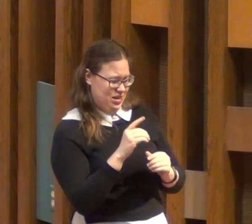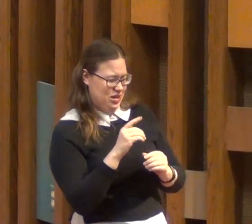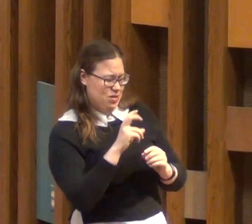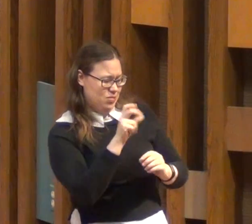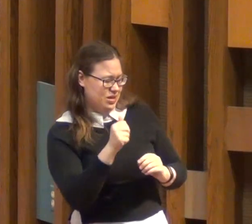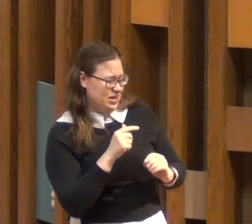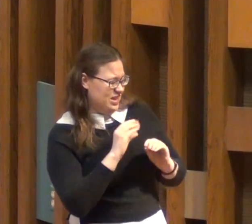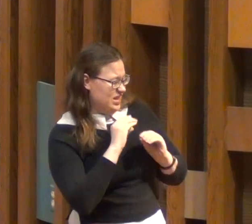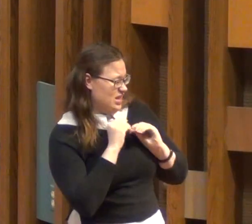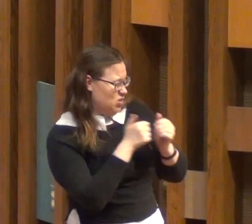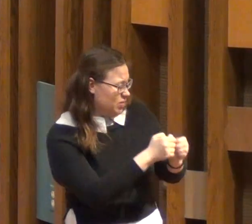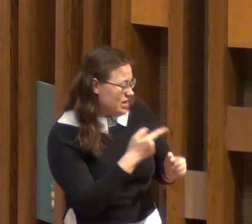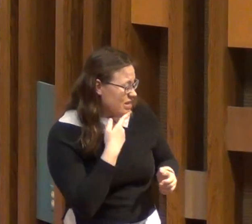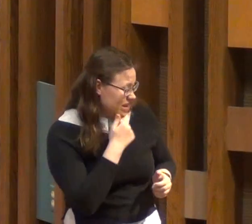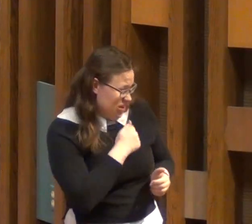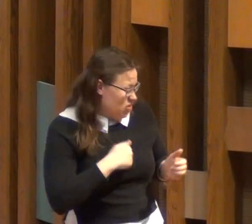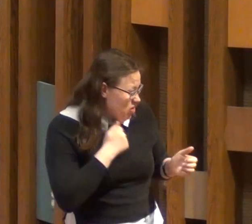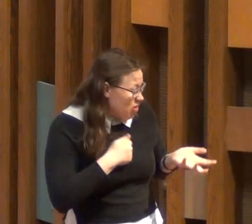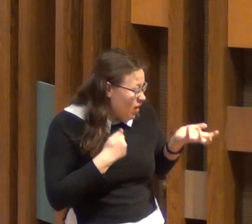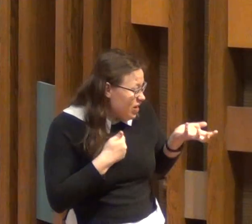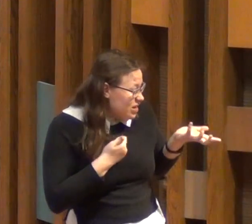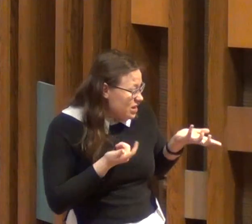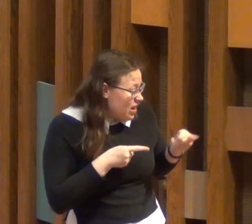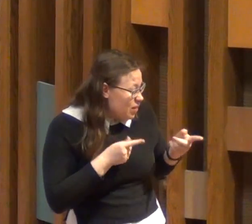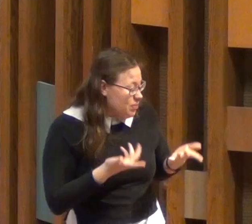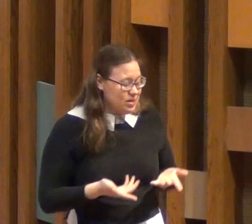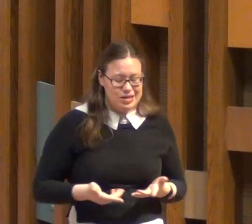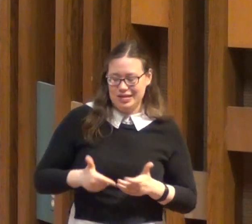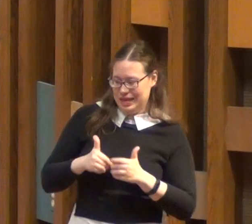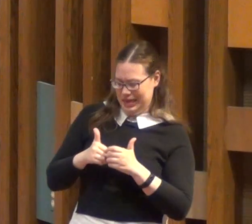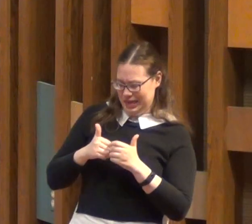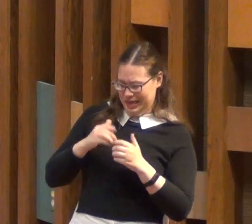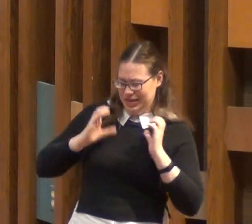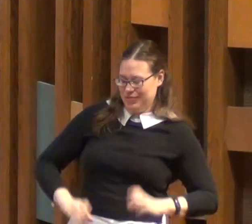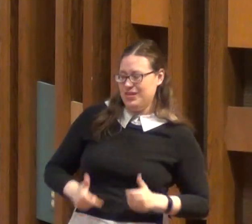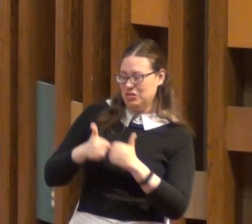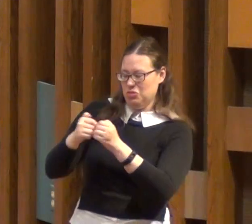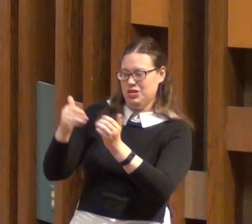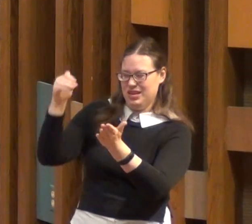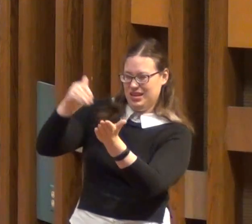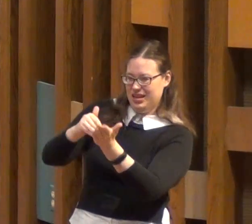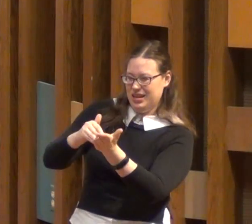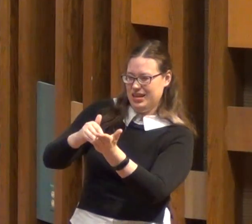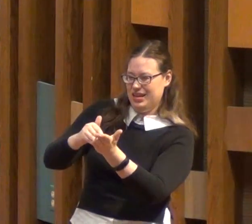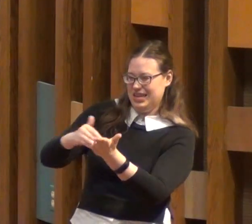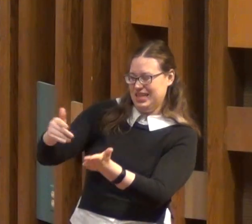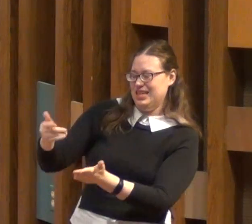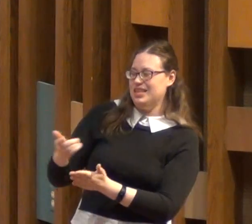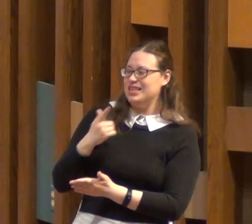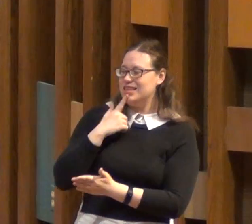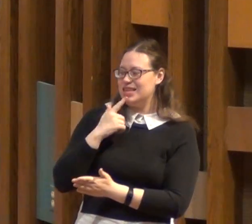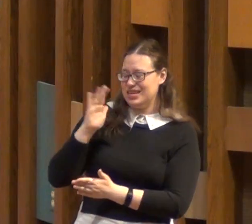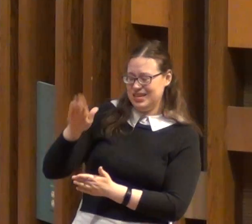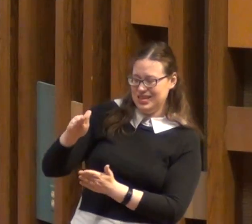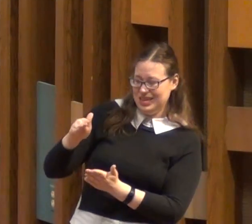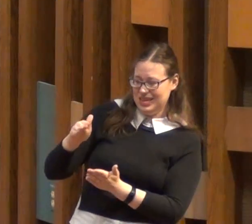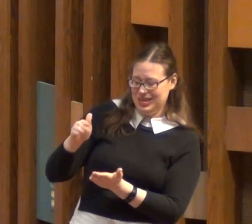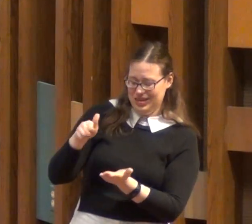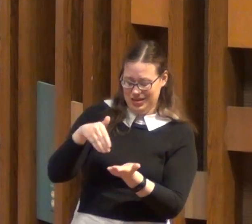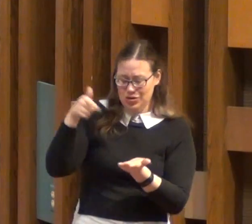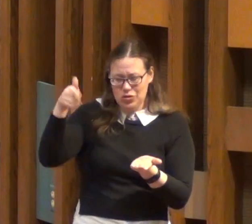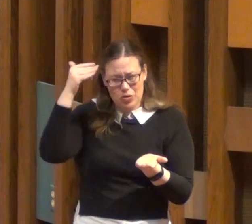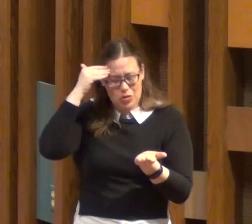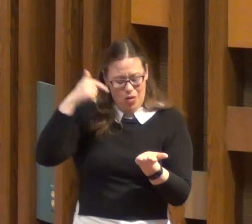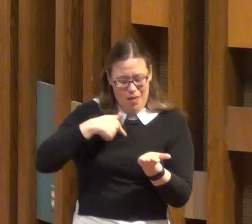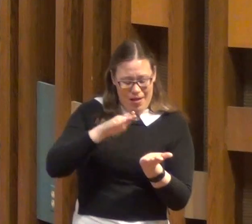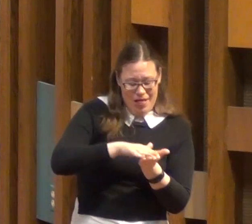back and said, we're sorry to hear about this. Then a few minutes later, the same customer responded saying, never